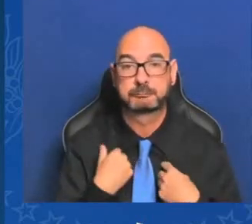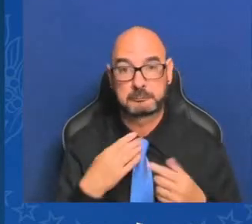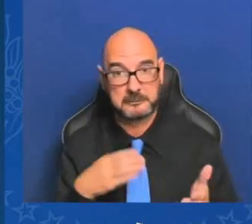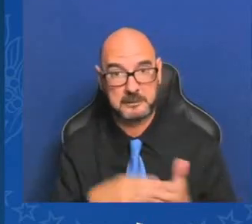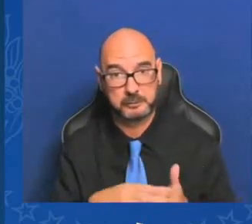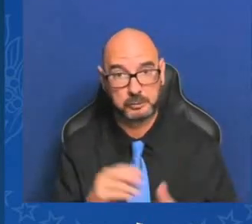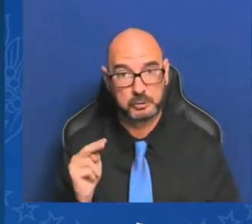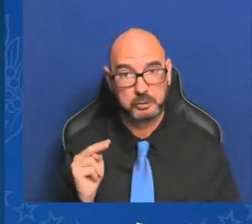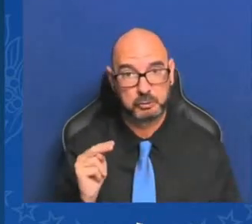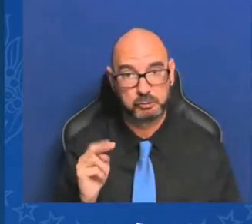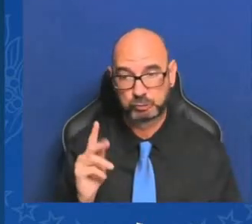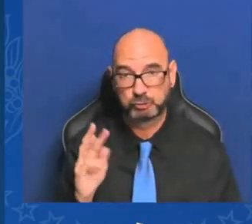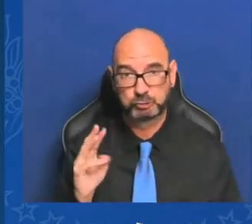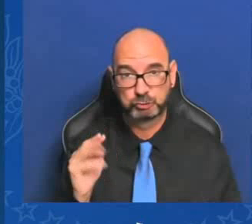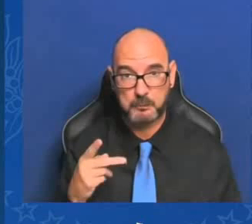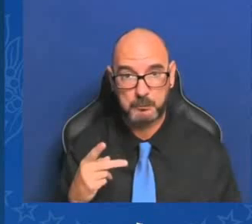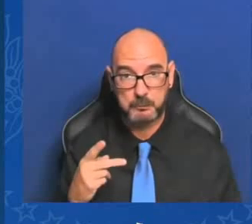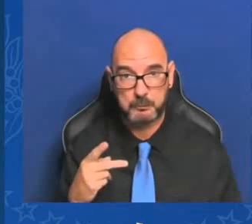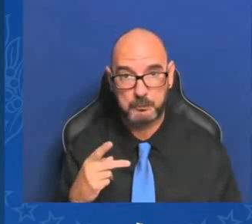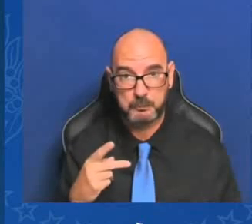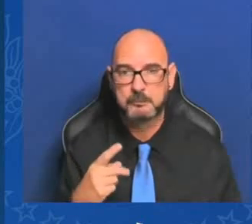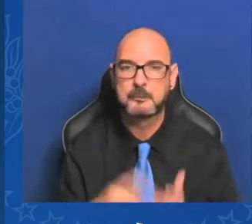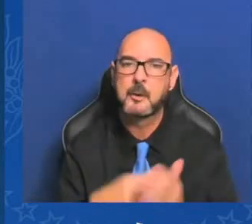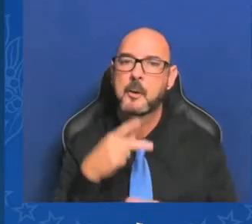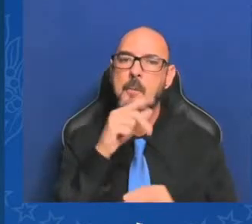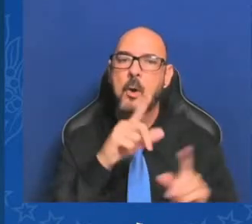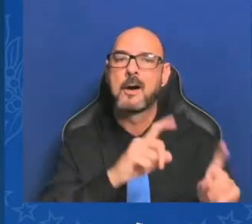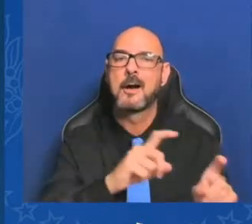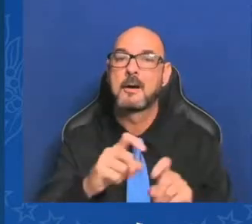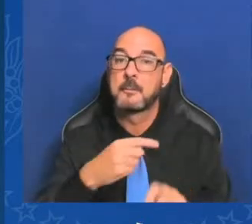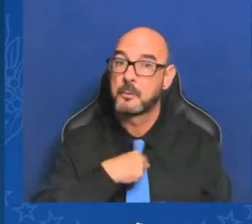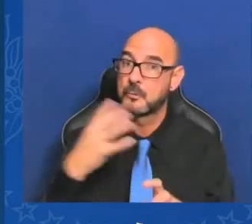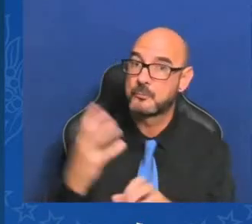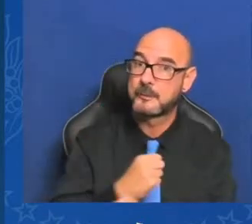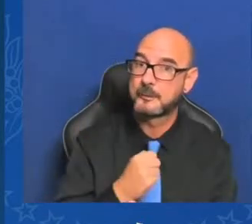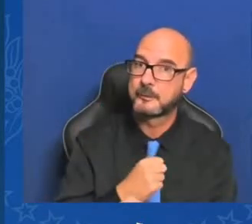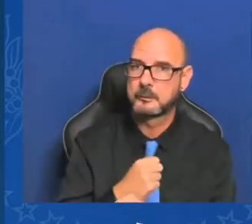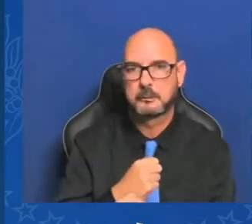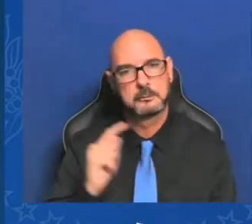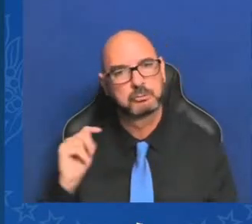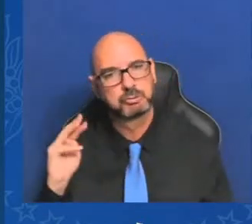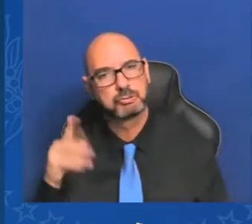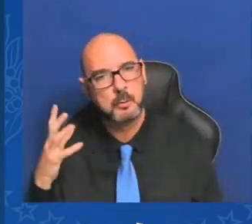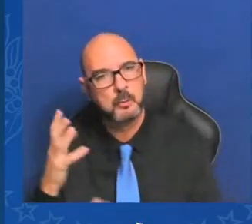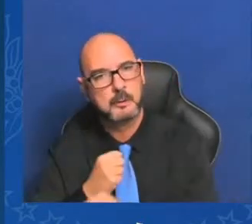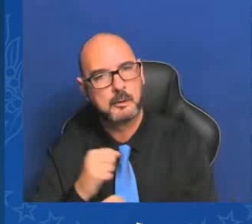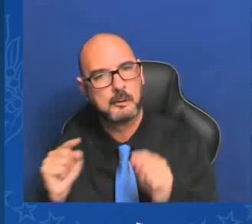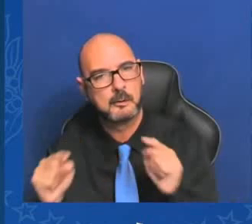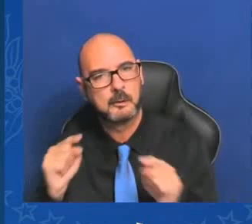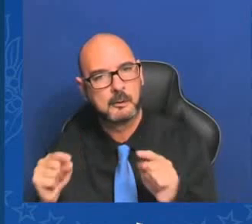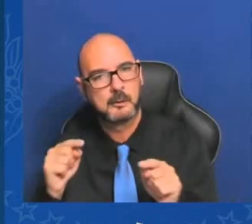vote, he wins sometimes. The bottom line is all the polling data right now, which I think is premature because the campaign really hasn't even